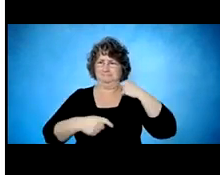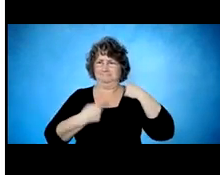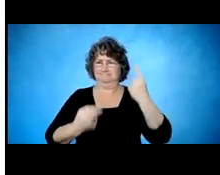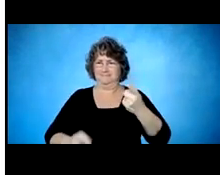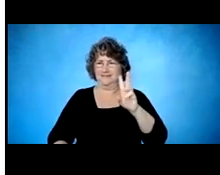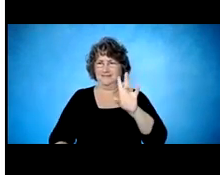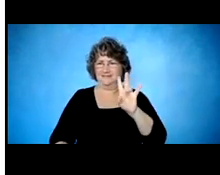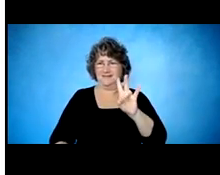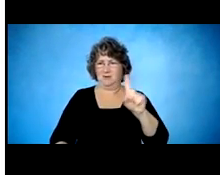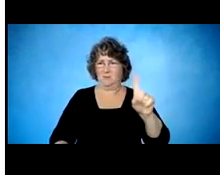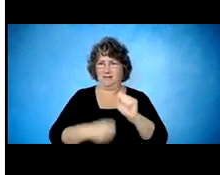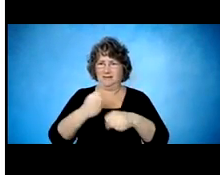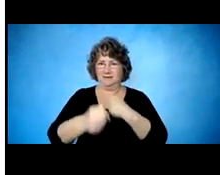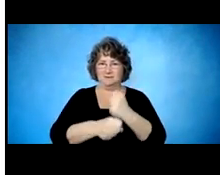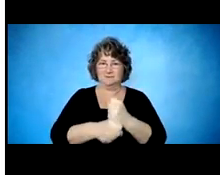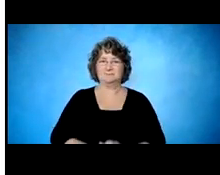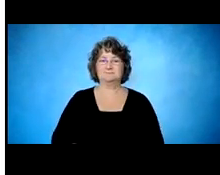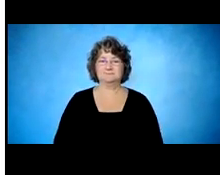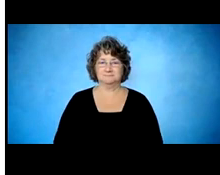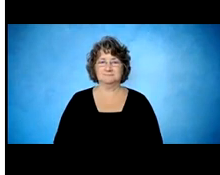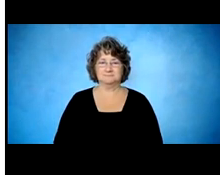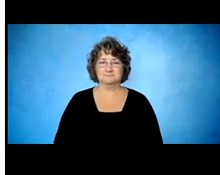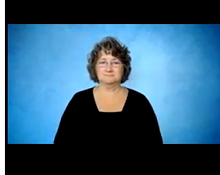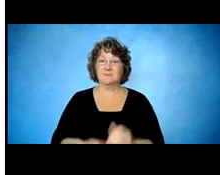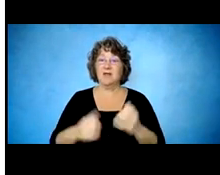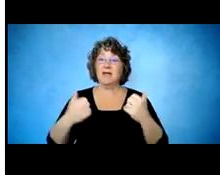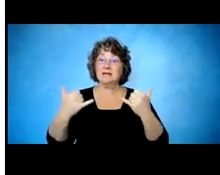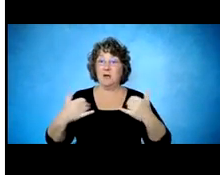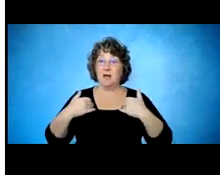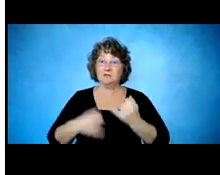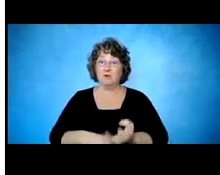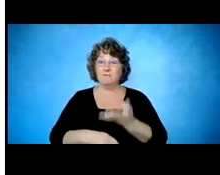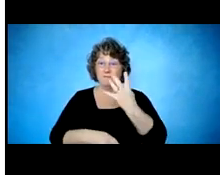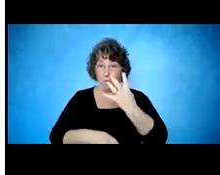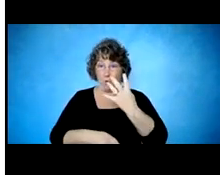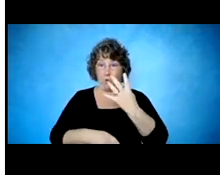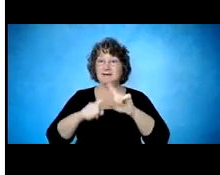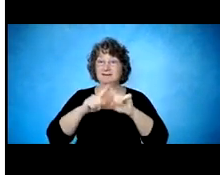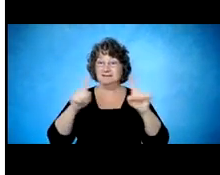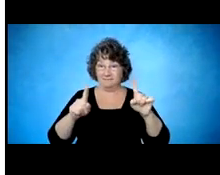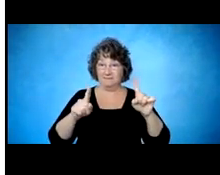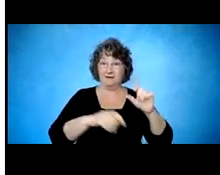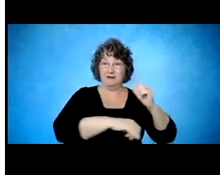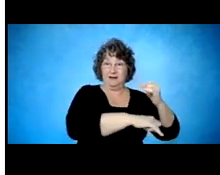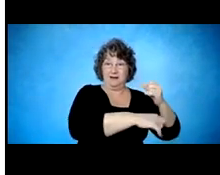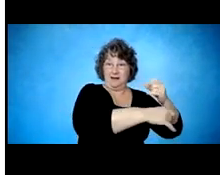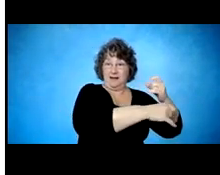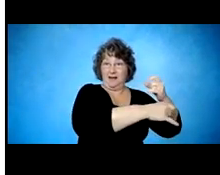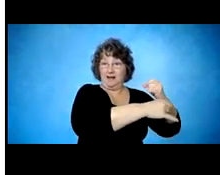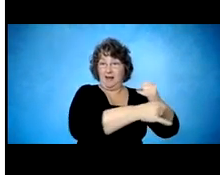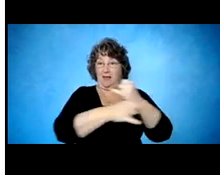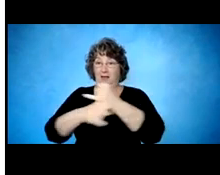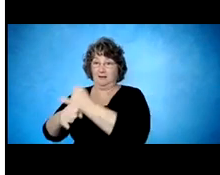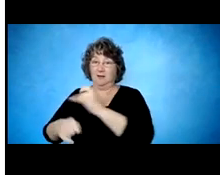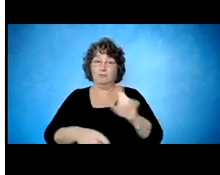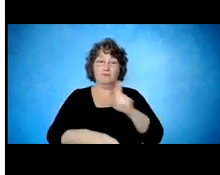Currently, Kessler Institute for Rehabilitation is four main campuses. At the West Orange facility is 152